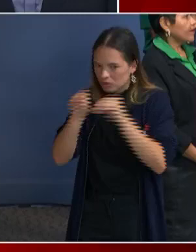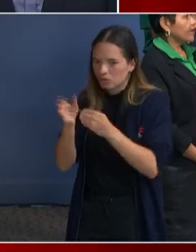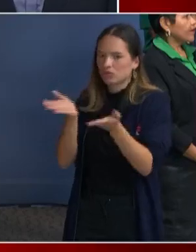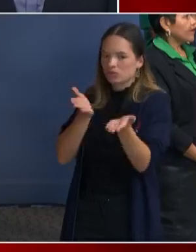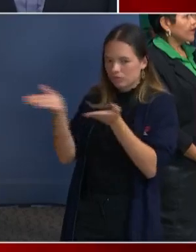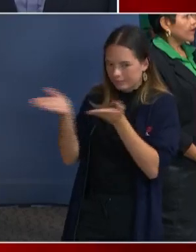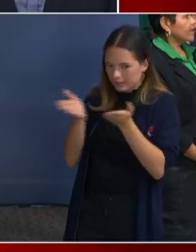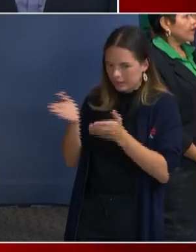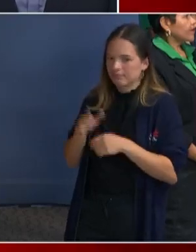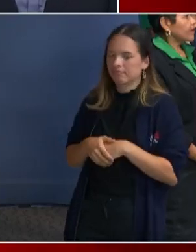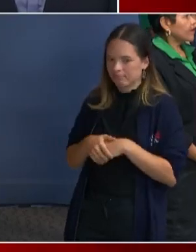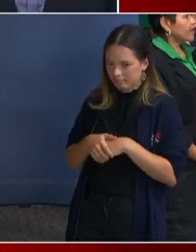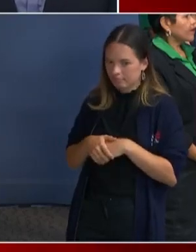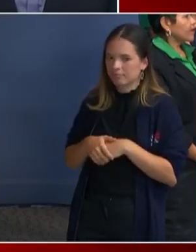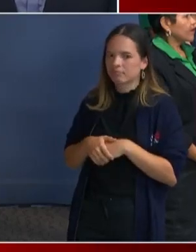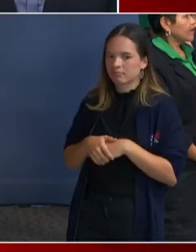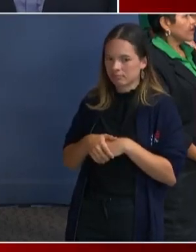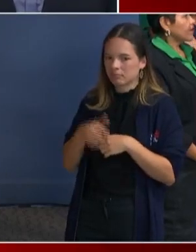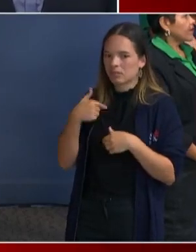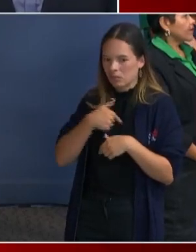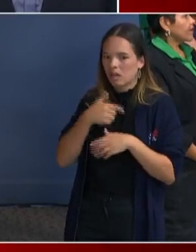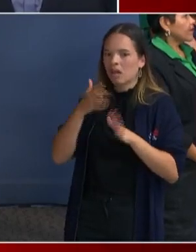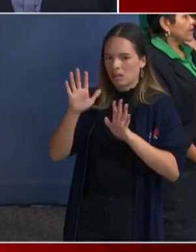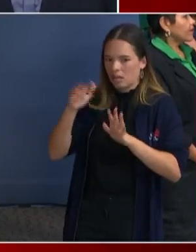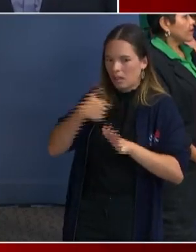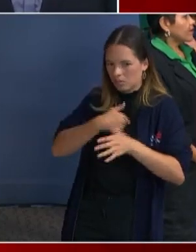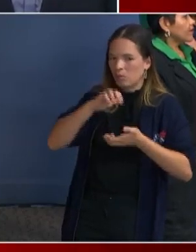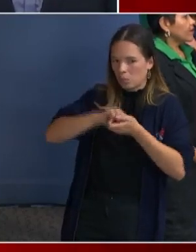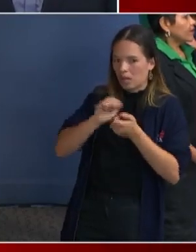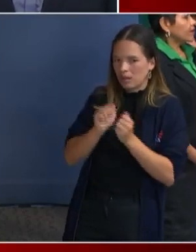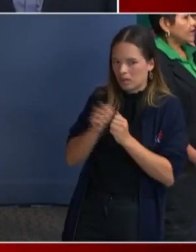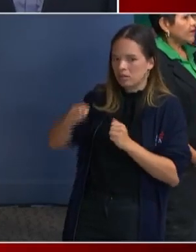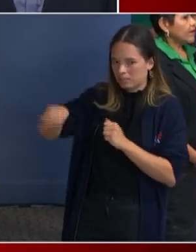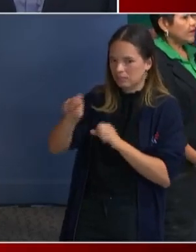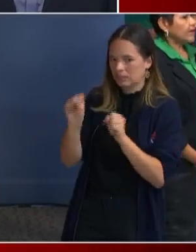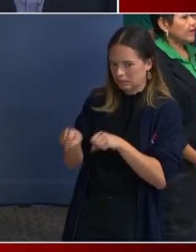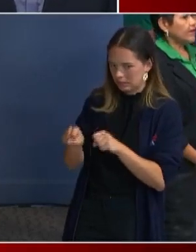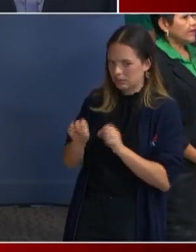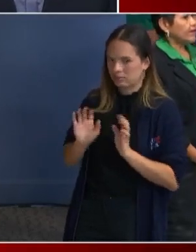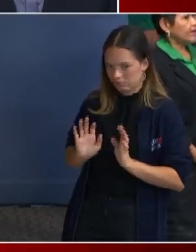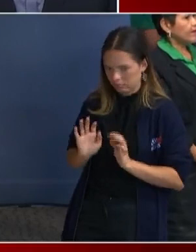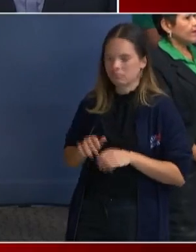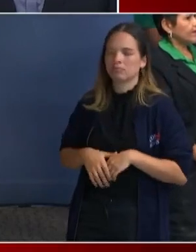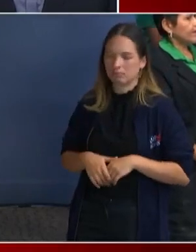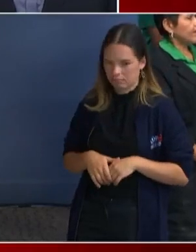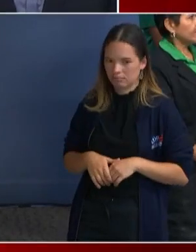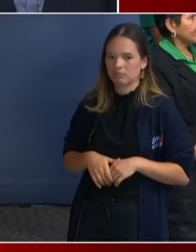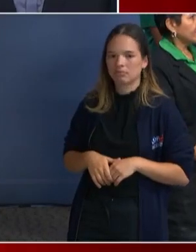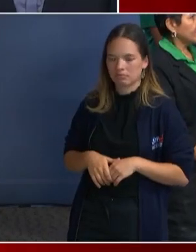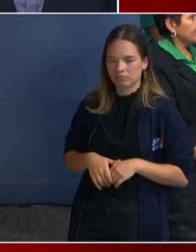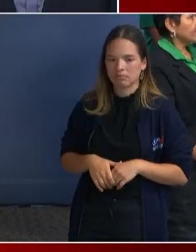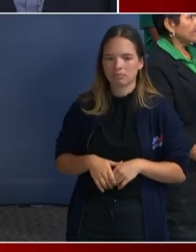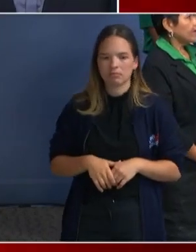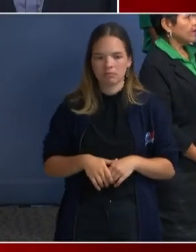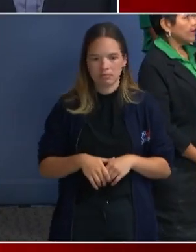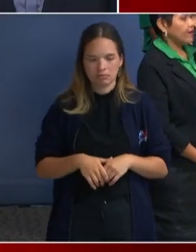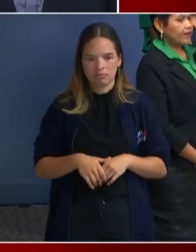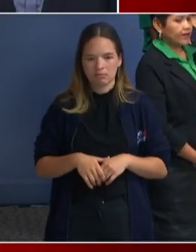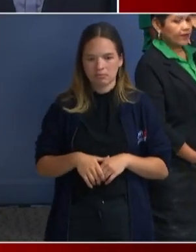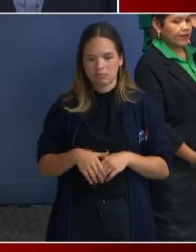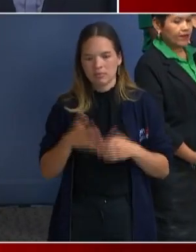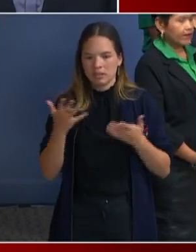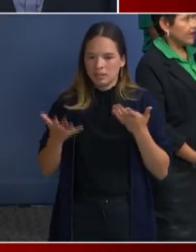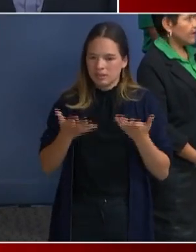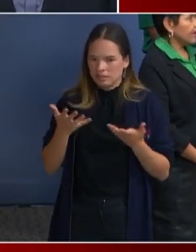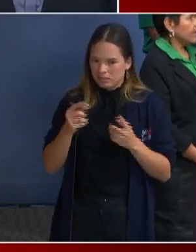um, to, to work with them. The sheer capacity, um, or the sheer, um, not capacity, was the,